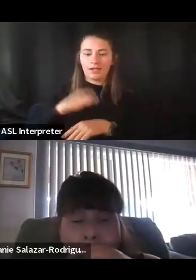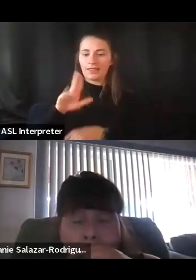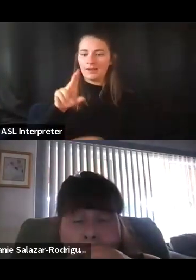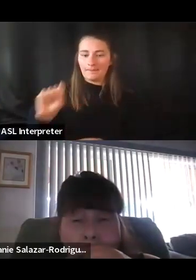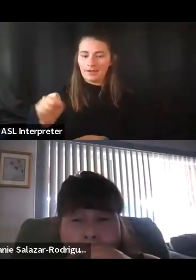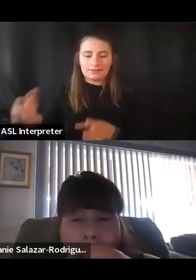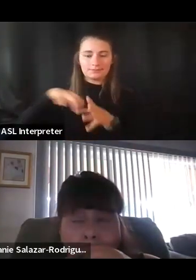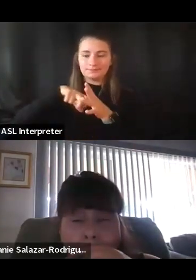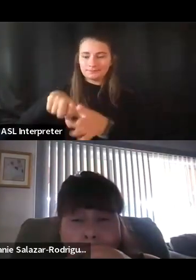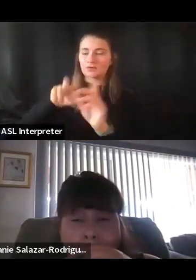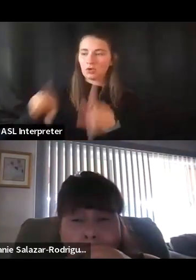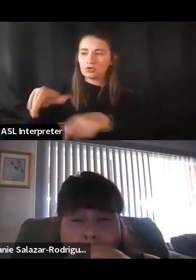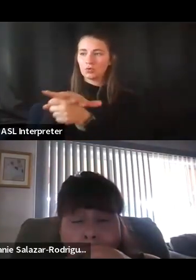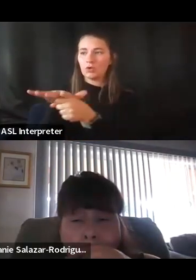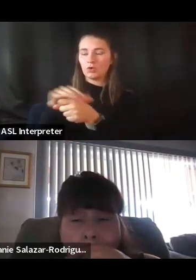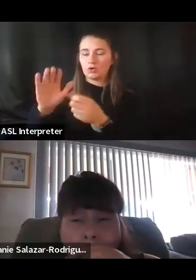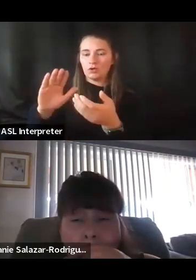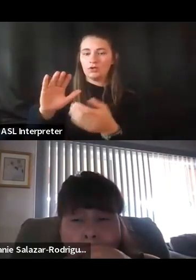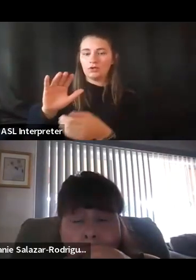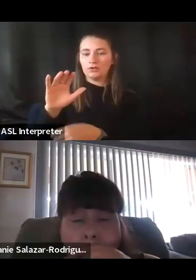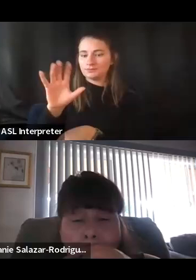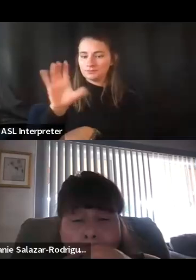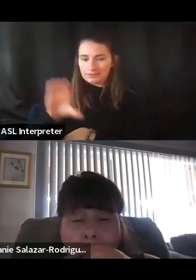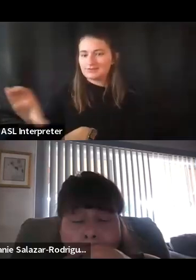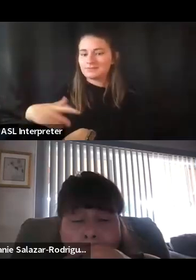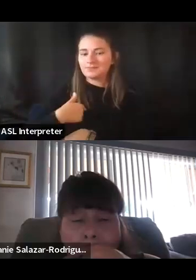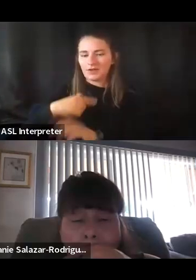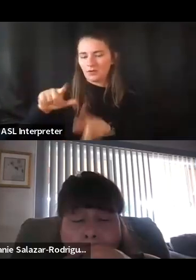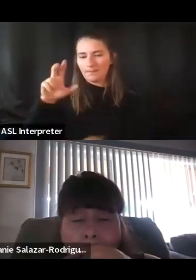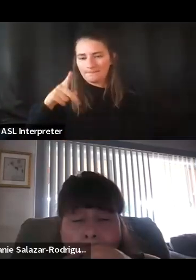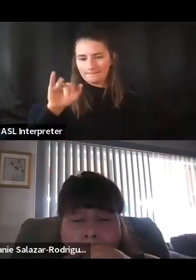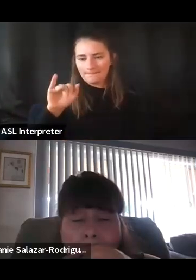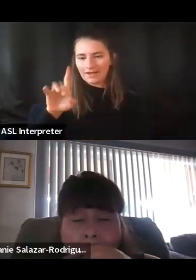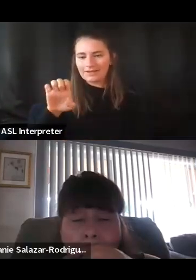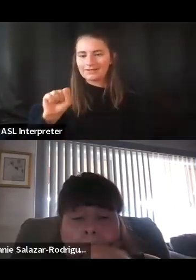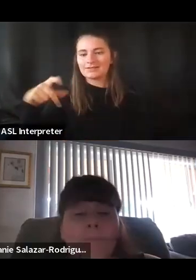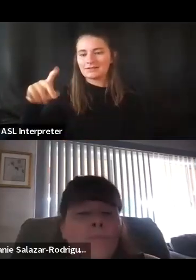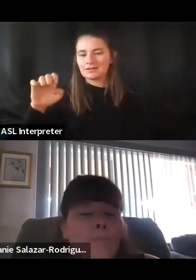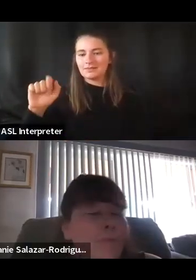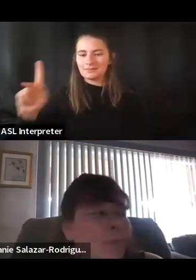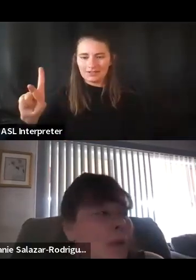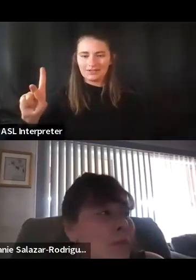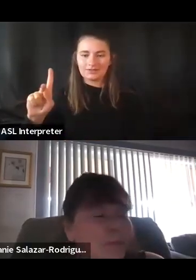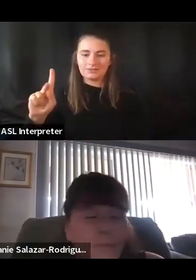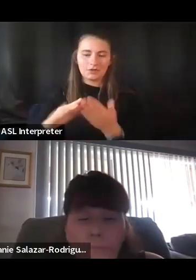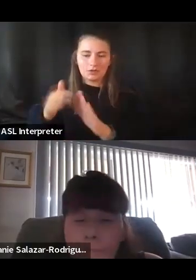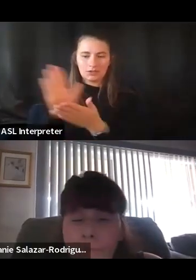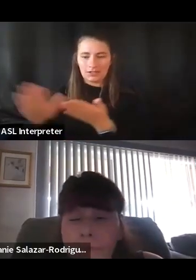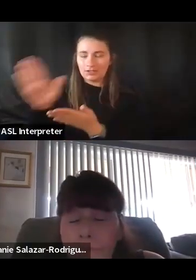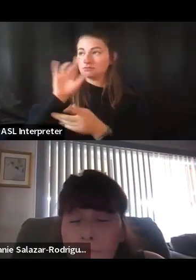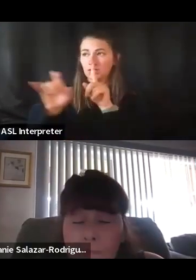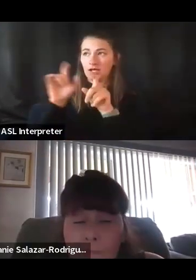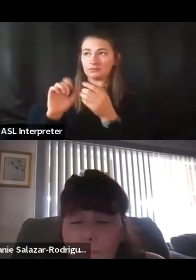to my local community college. At that time, was Pikes Peak Community College and just started asking people, what do I do to get started? Where do I go?